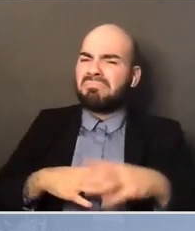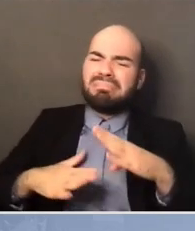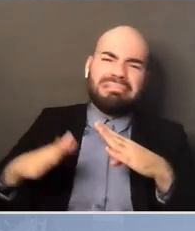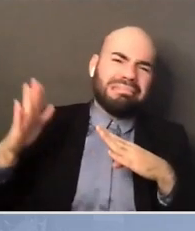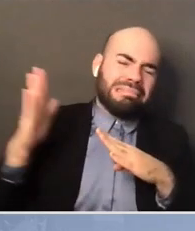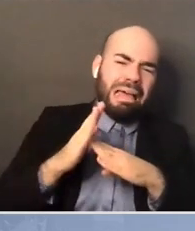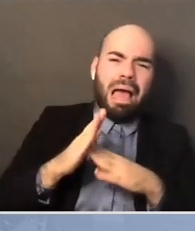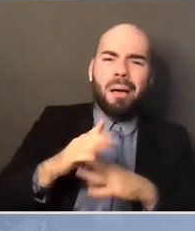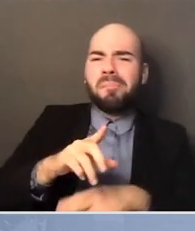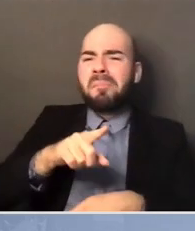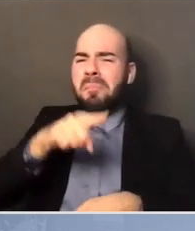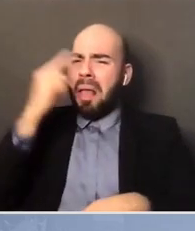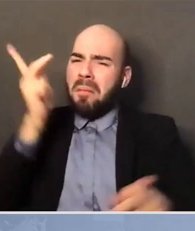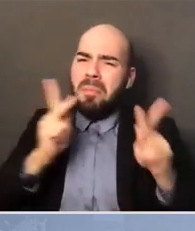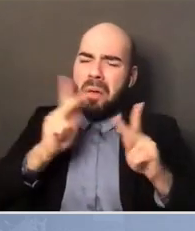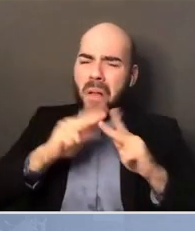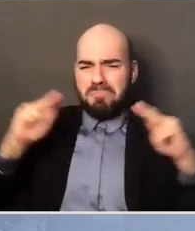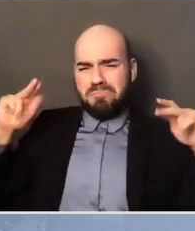in history.